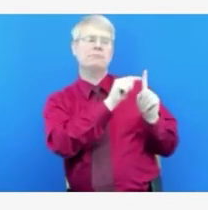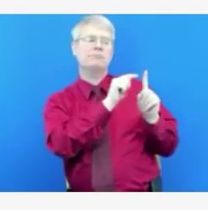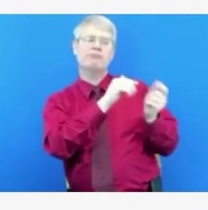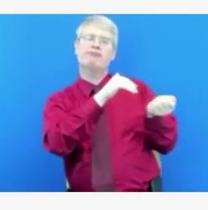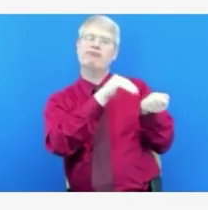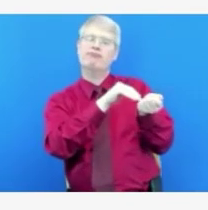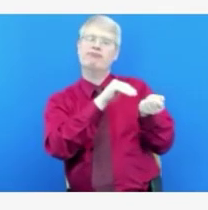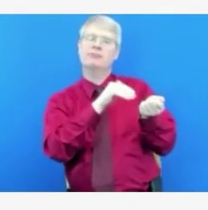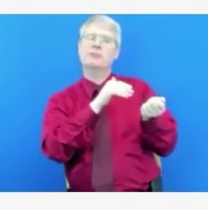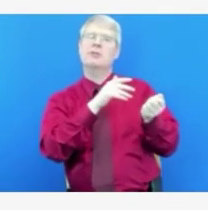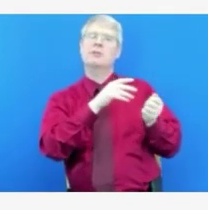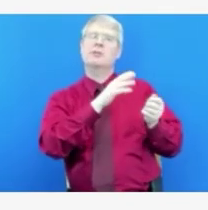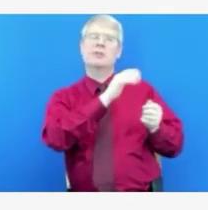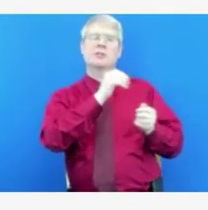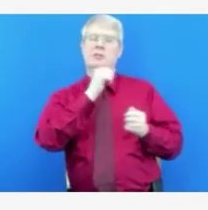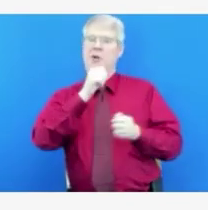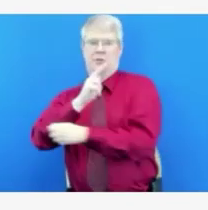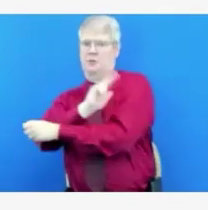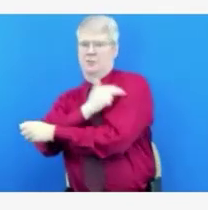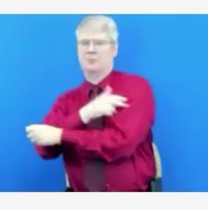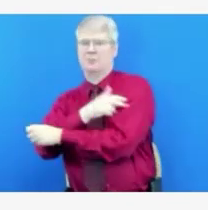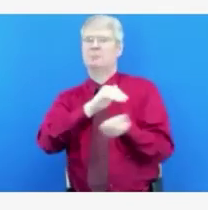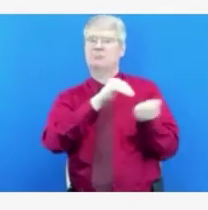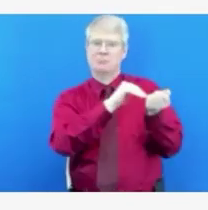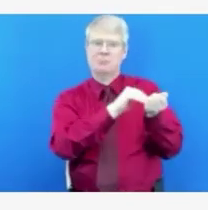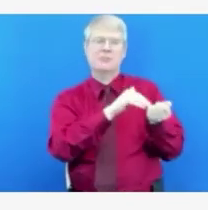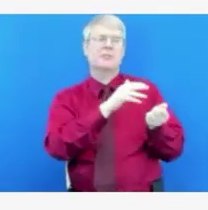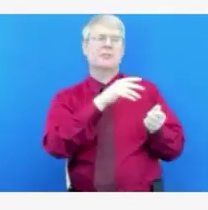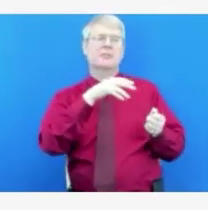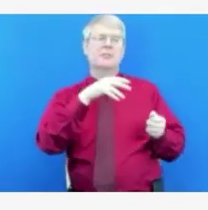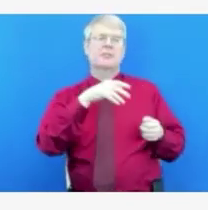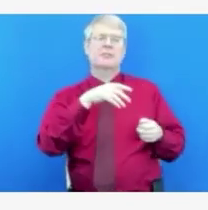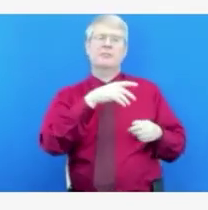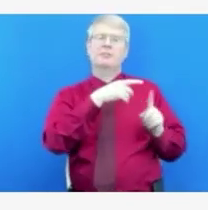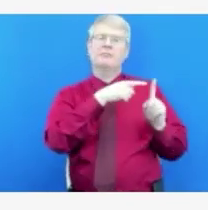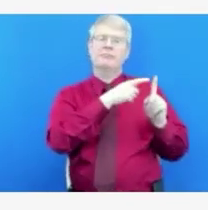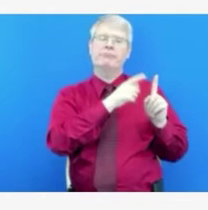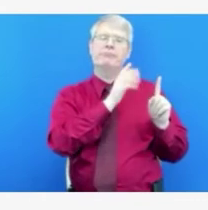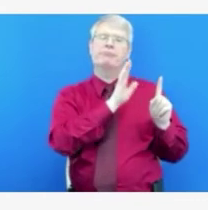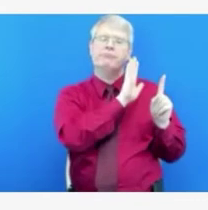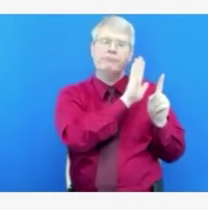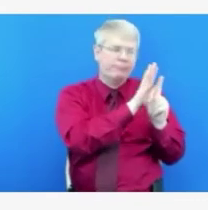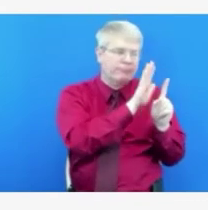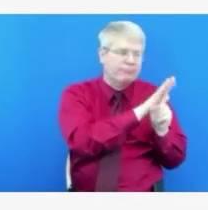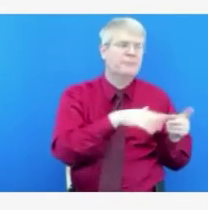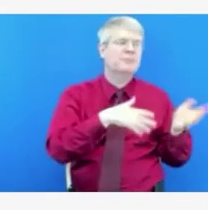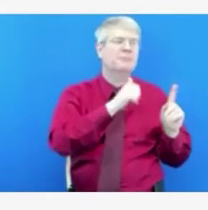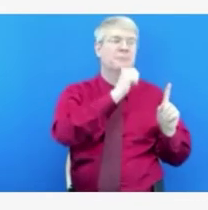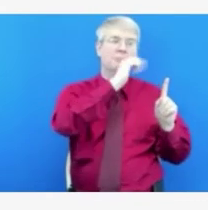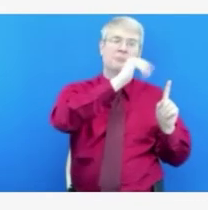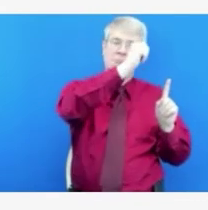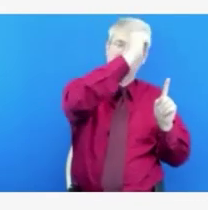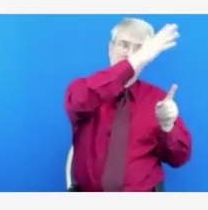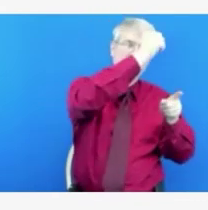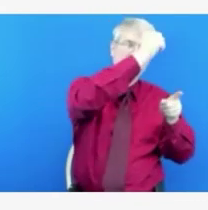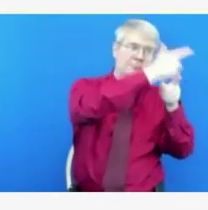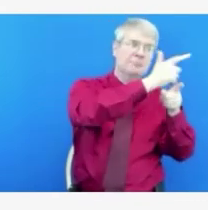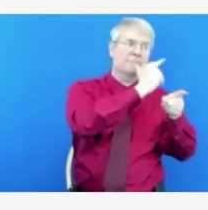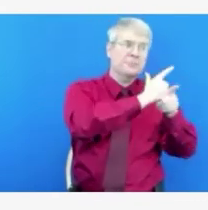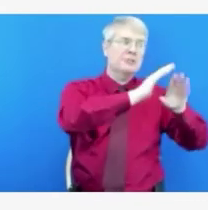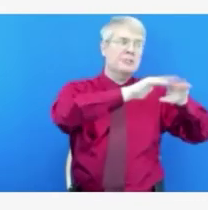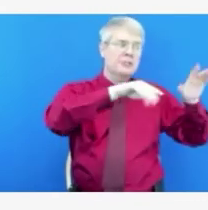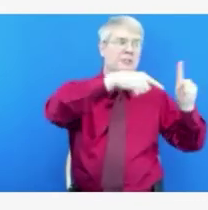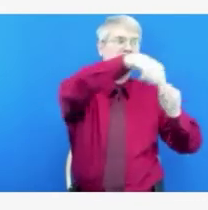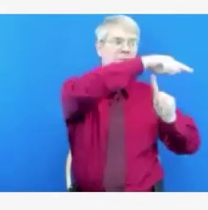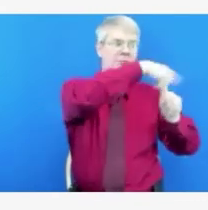through June, so it was before the Delta variant, you know, brought on as many deaths as we've seen and some younger people's deaths as